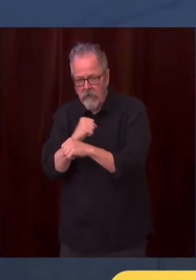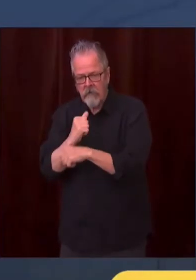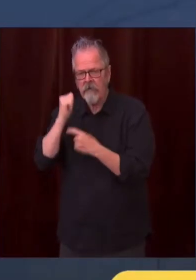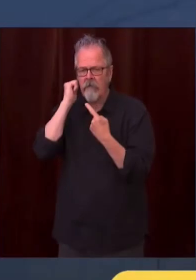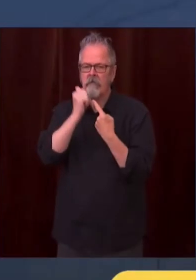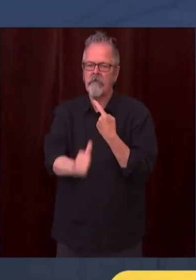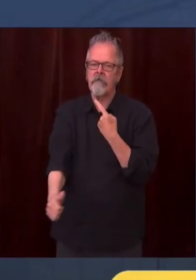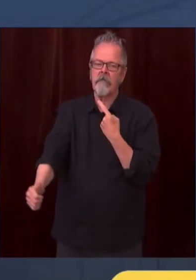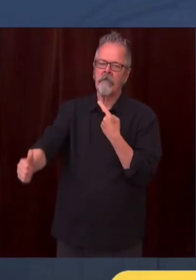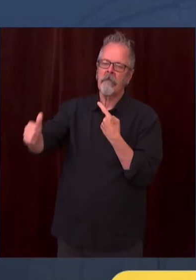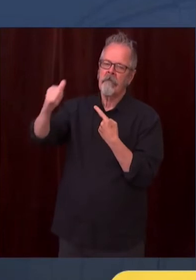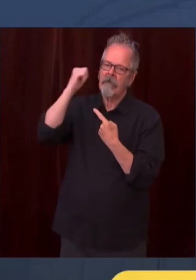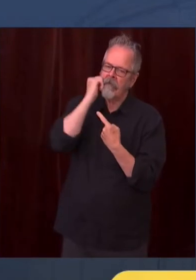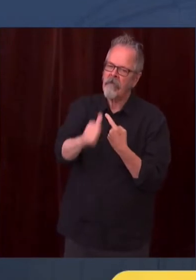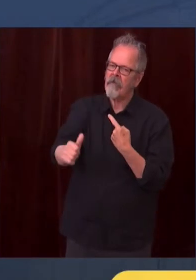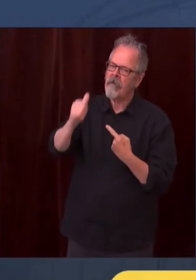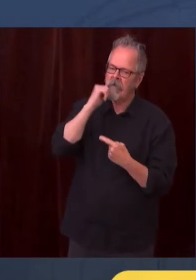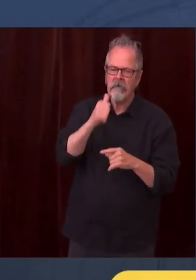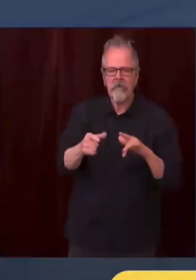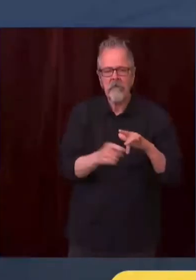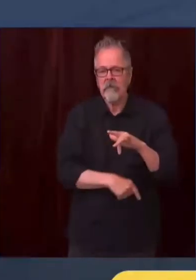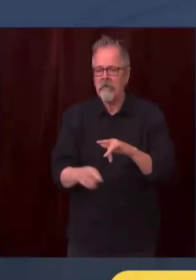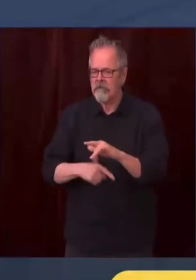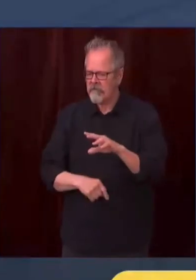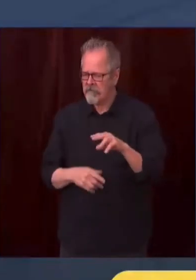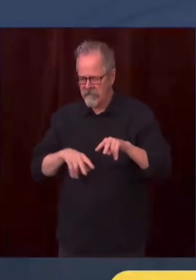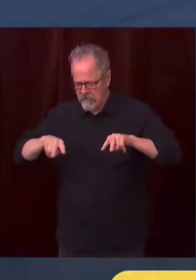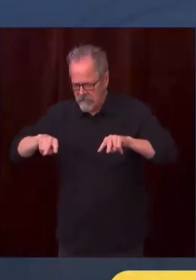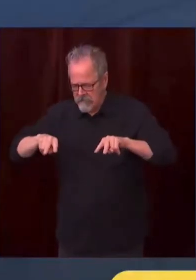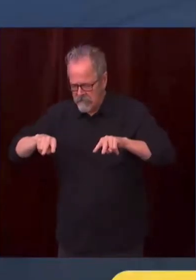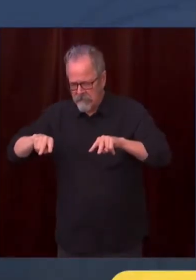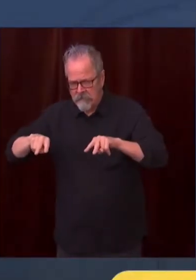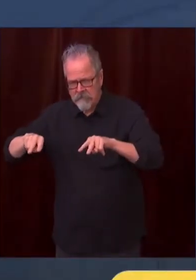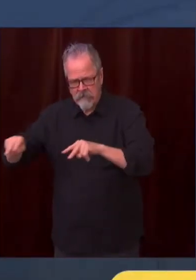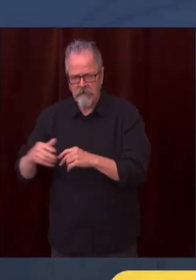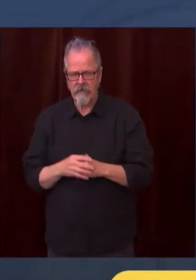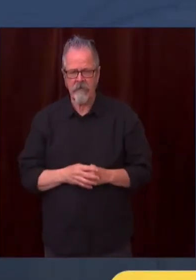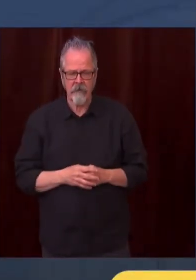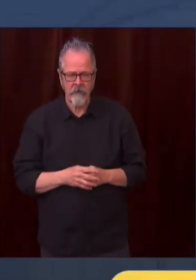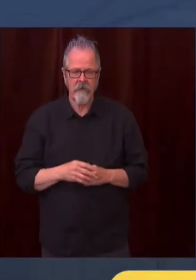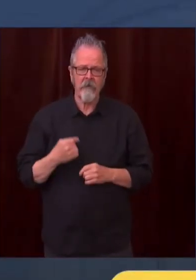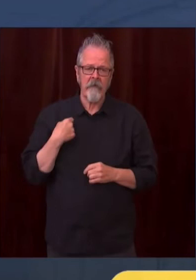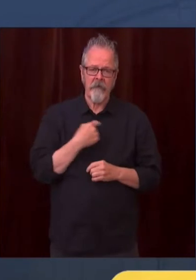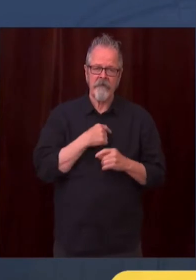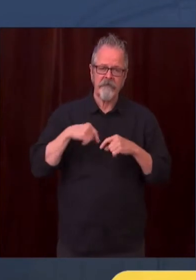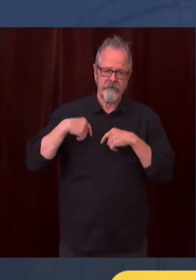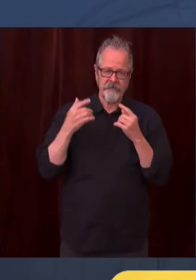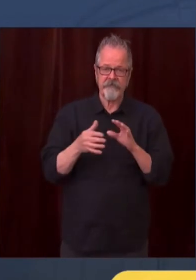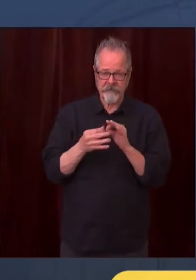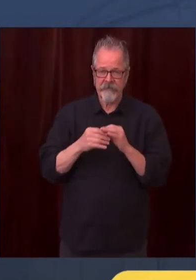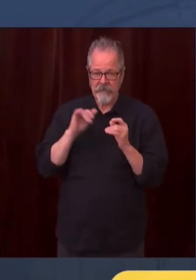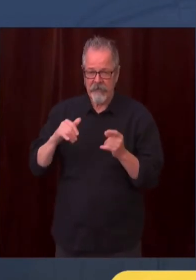epidemiologists have observed a fourth wave developing of COVID, as I talked about last week. But the most